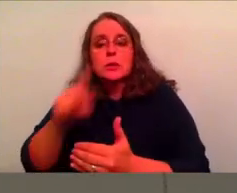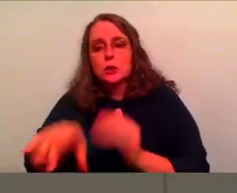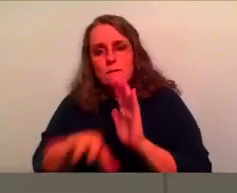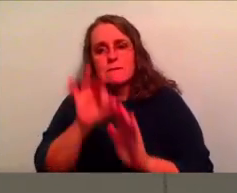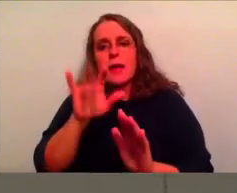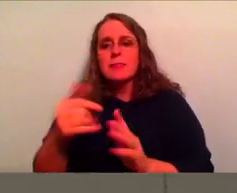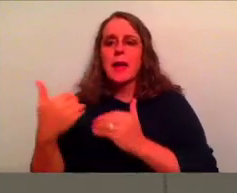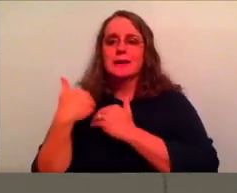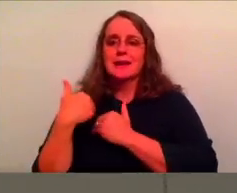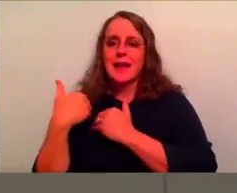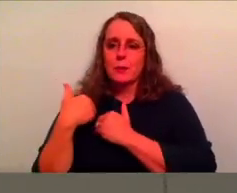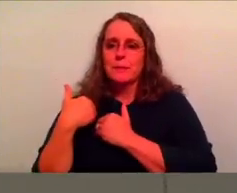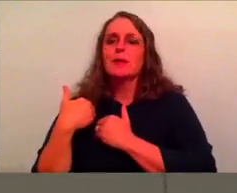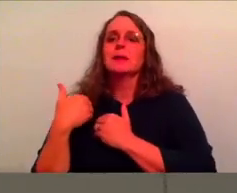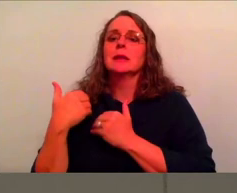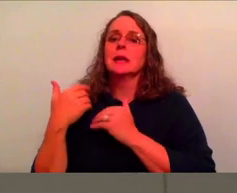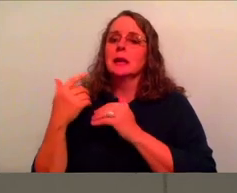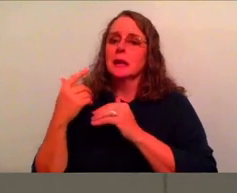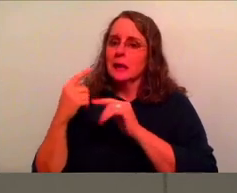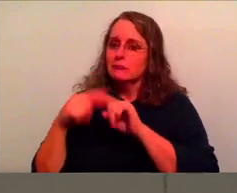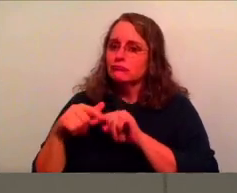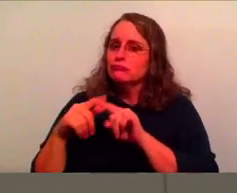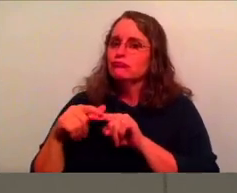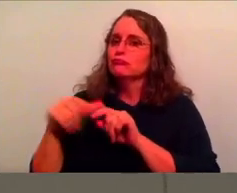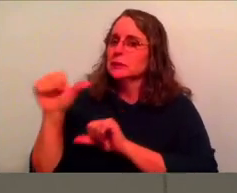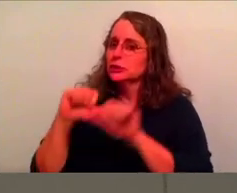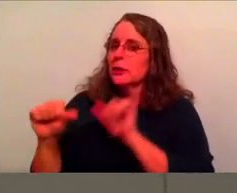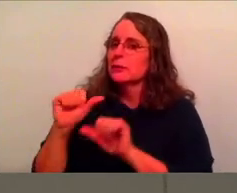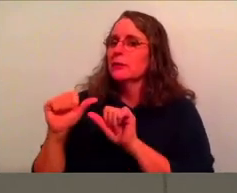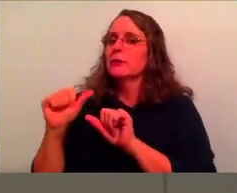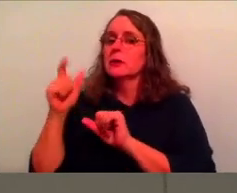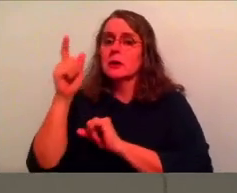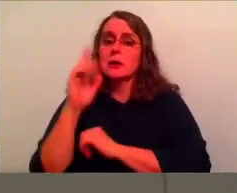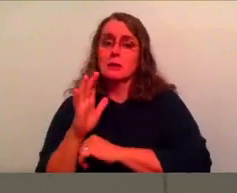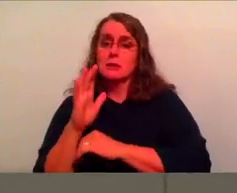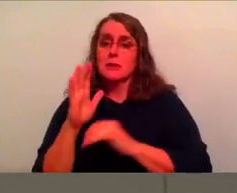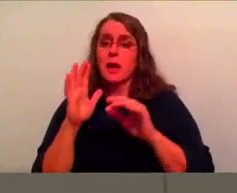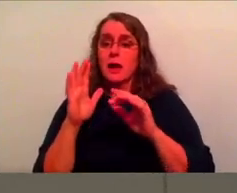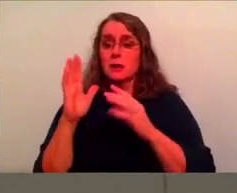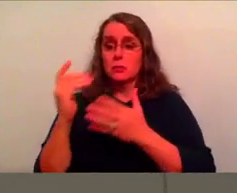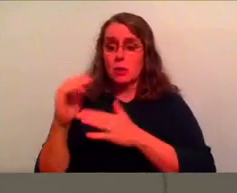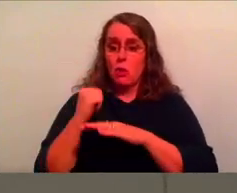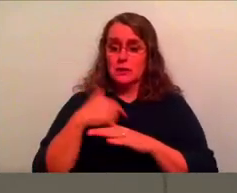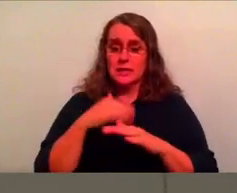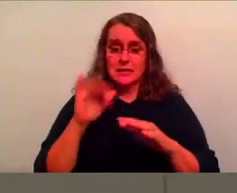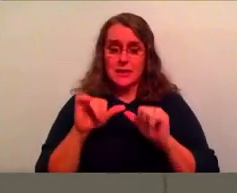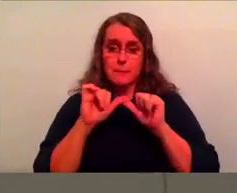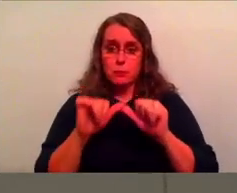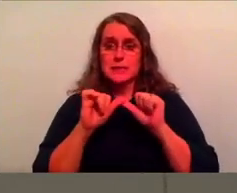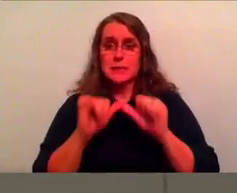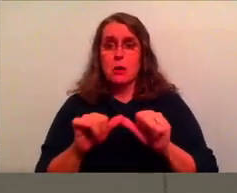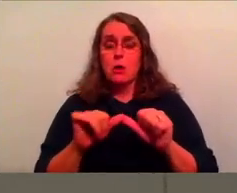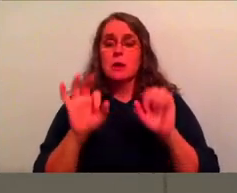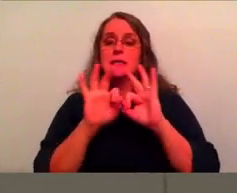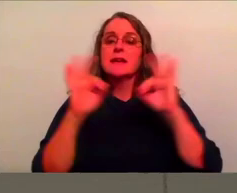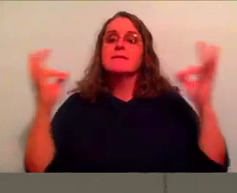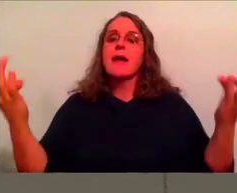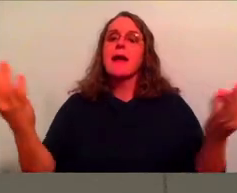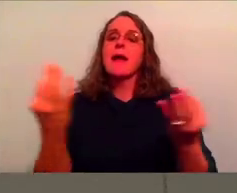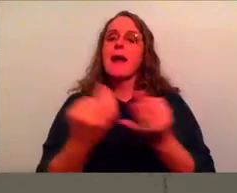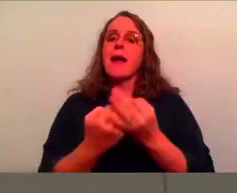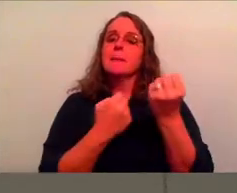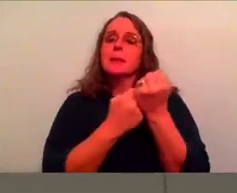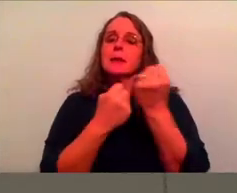saying, so that we can understand we're not alone, that God has called us to walk this out together, that pressing on is a family matter and that we've got to team up and keep